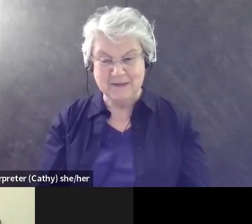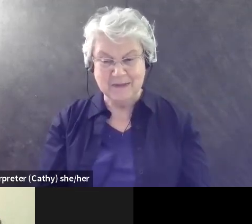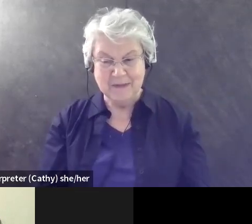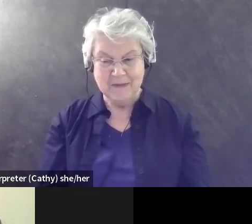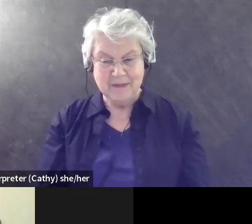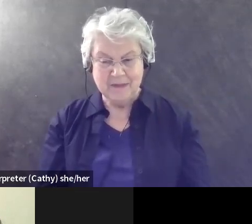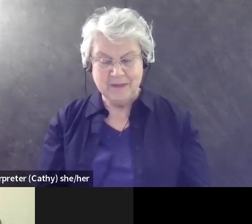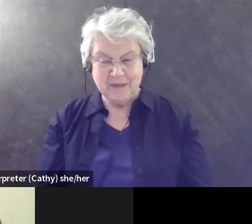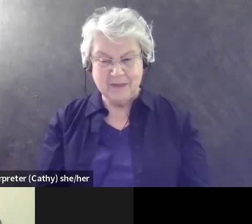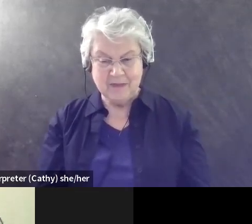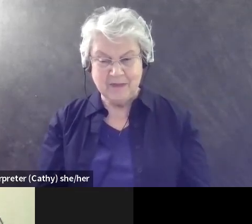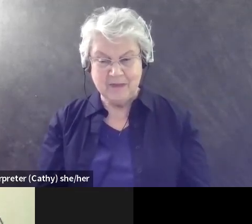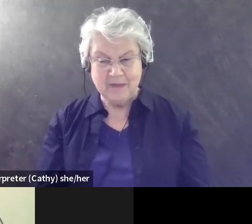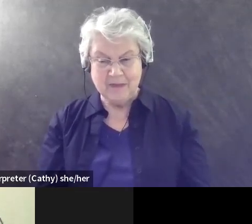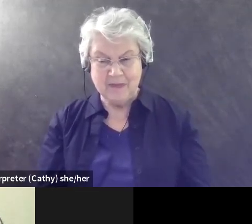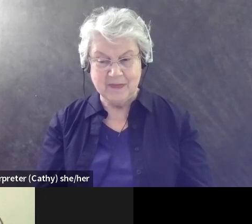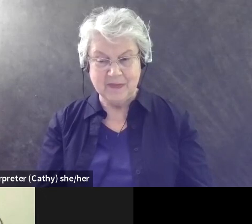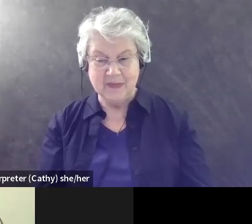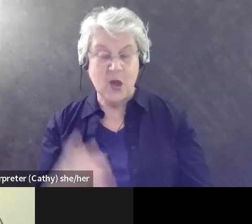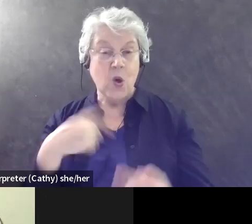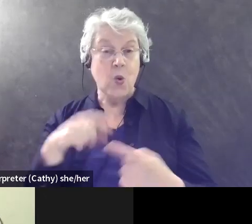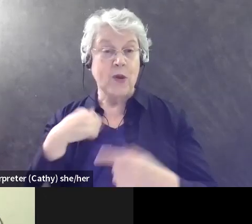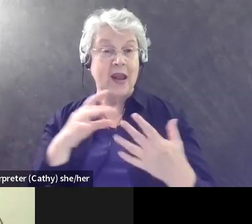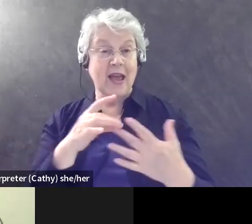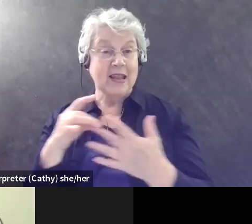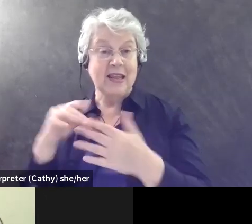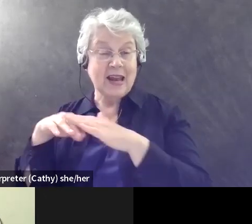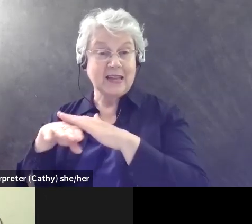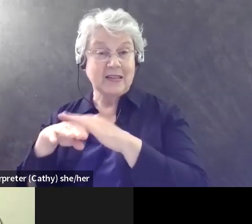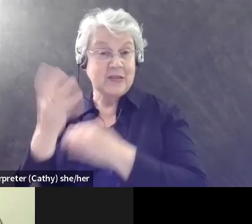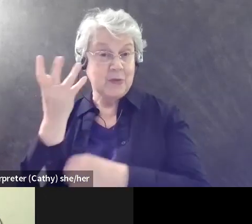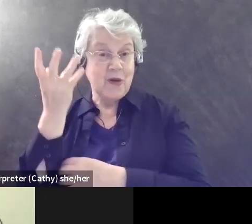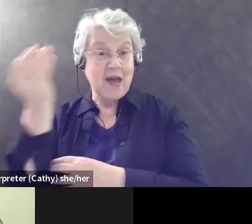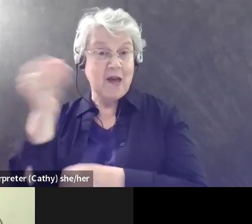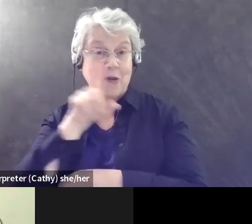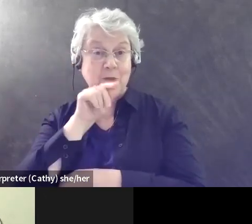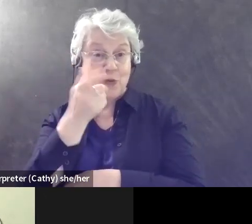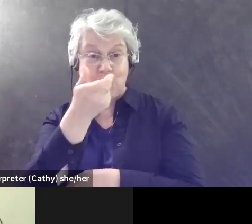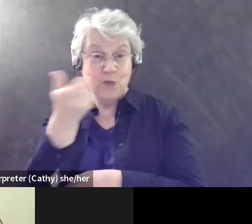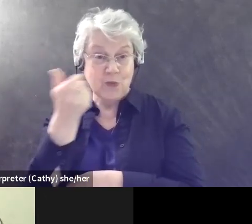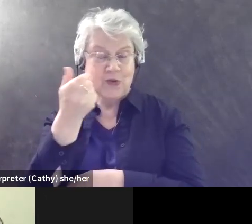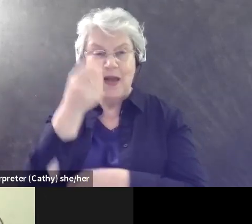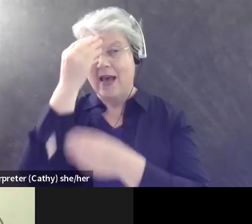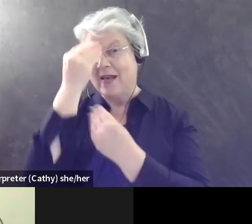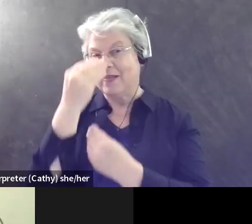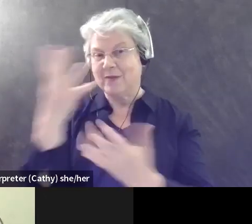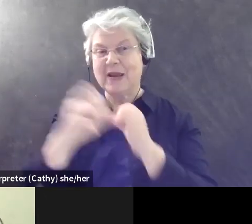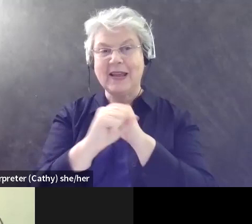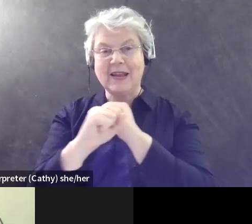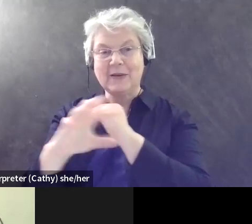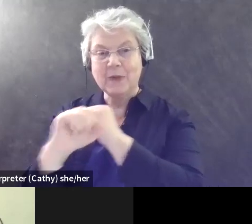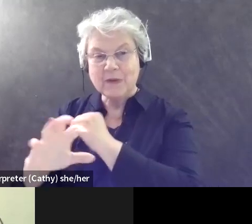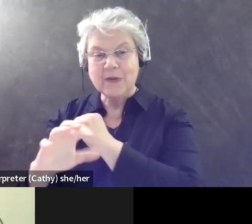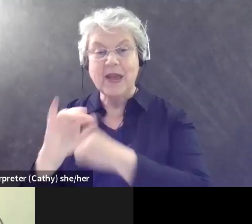I know, I know that the way, the way I do it when I'm leading accessible outings is I say, um, ahead of time in the outing description, if you have